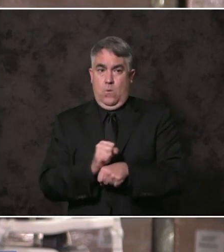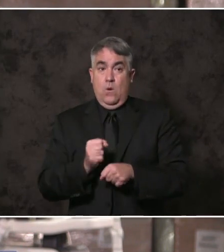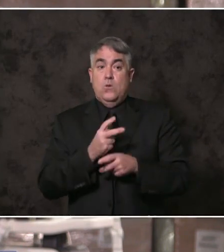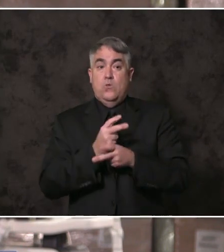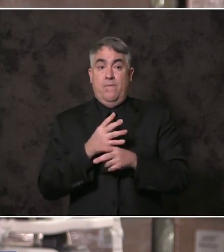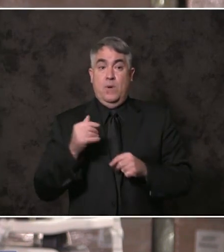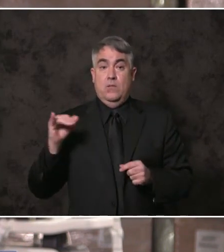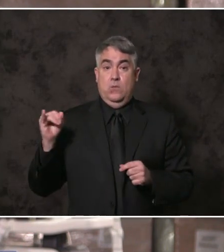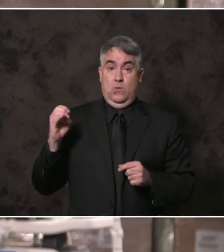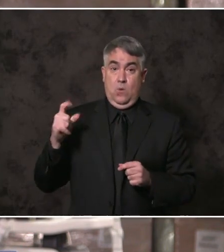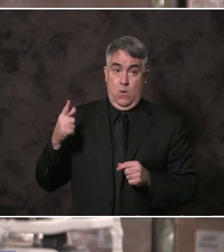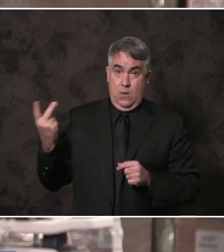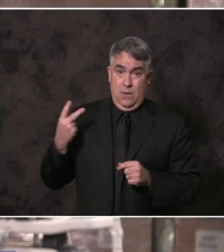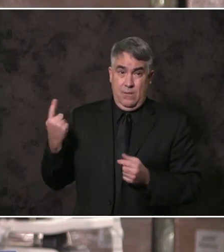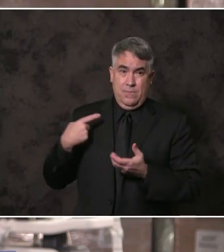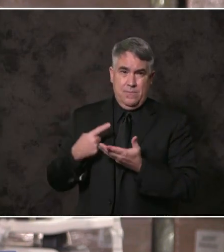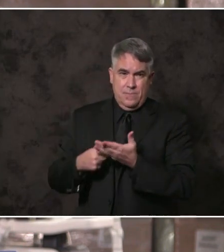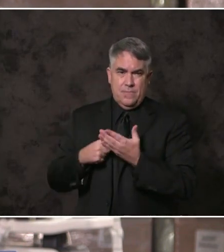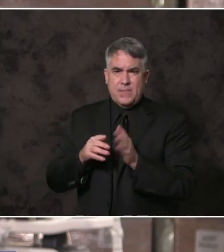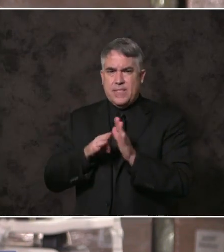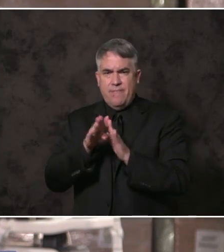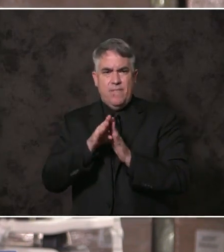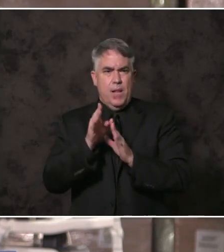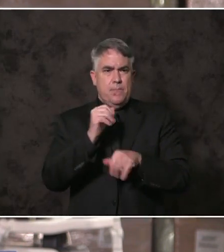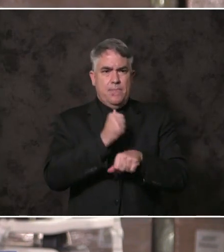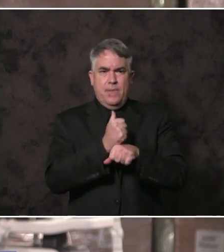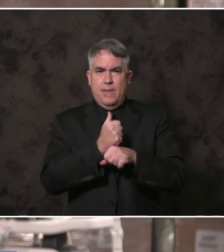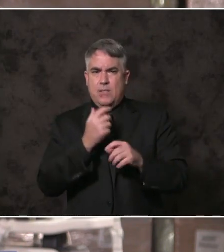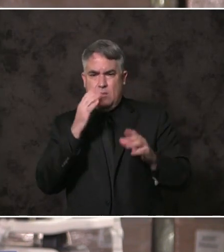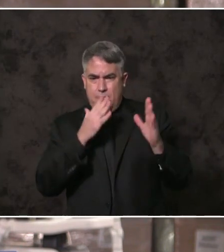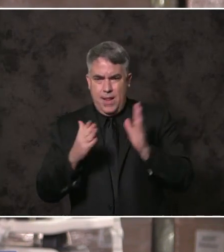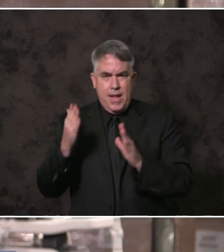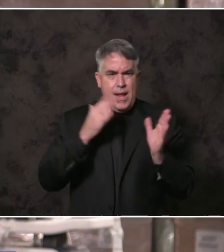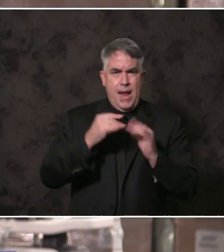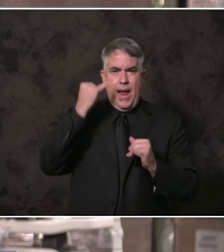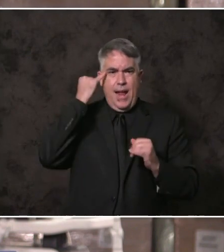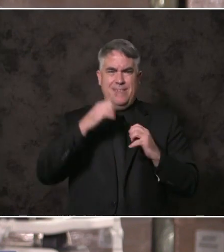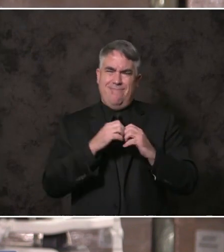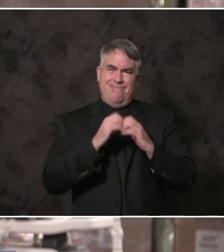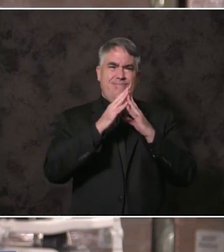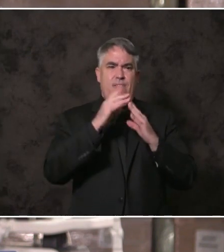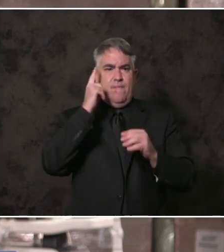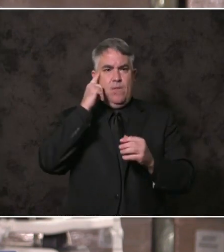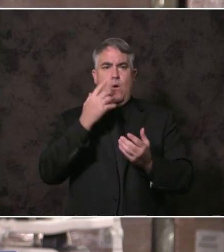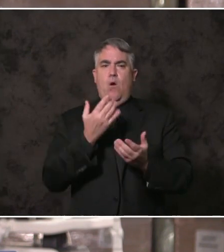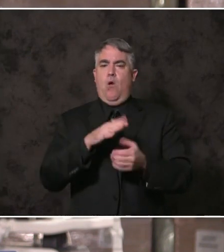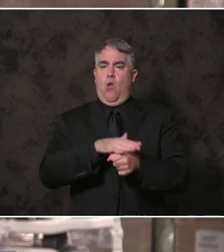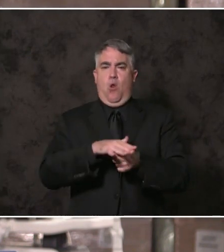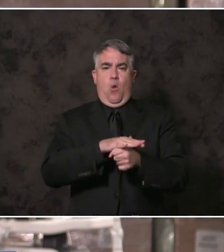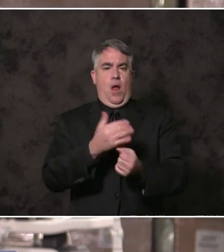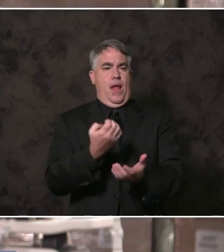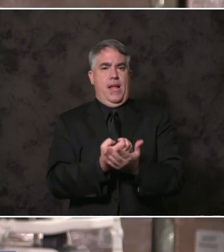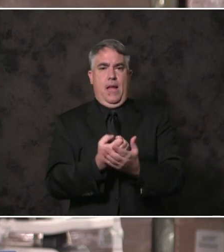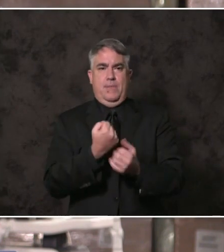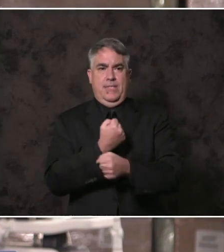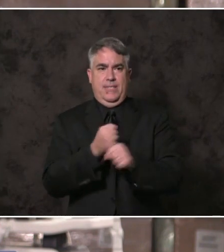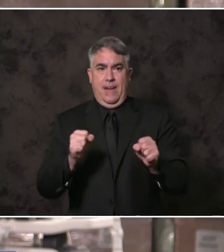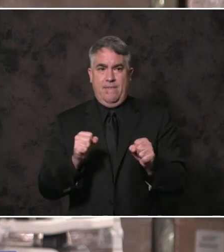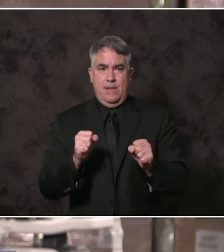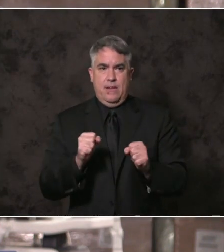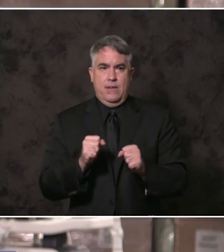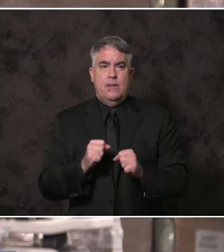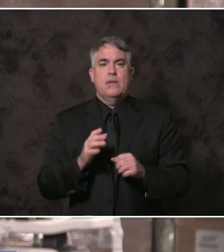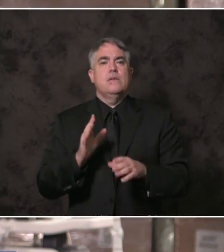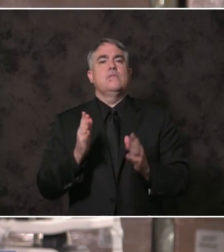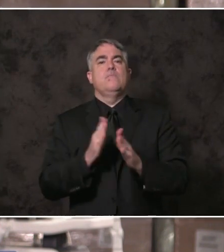strategies to help rebuild and relaunch our local economy safely. And we won't leave small businesses or industries hardest